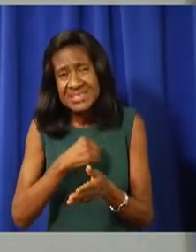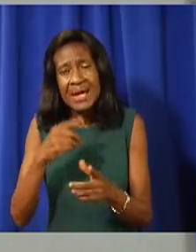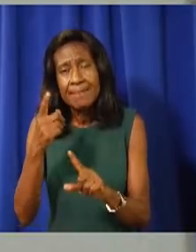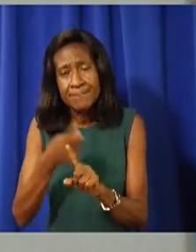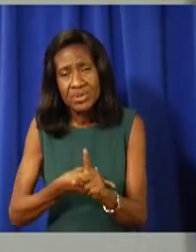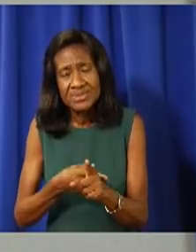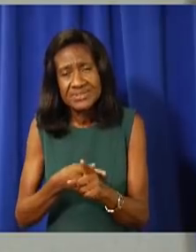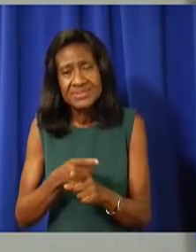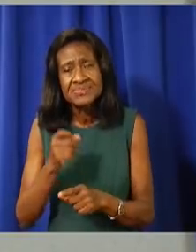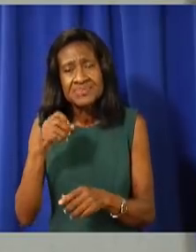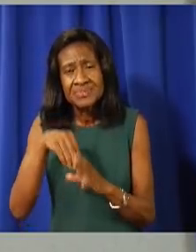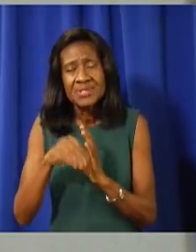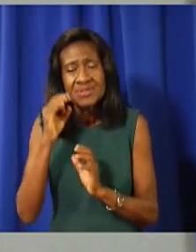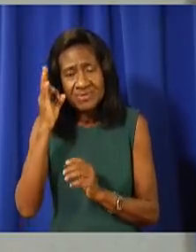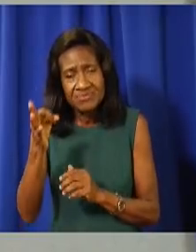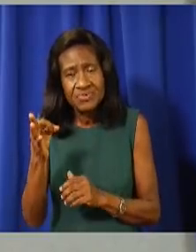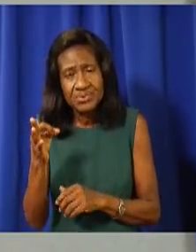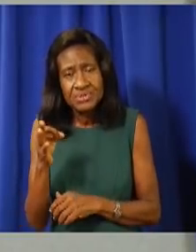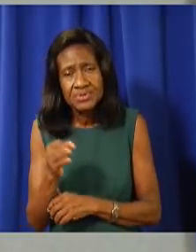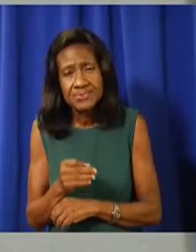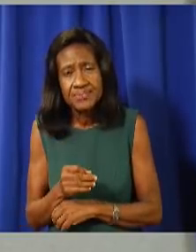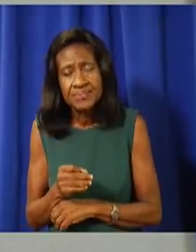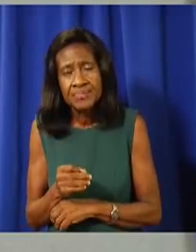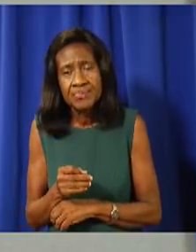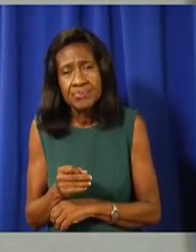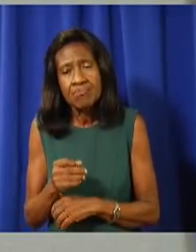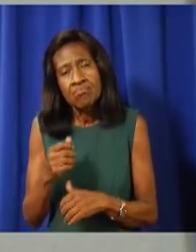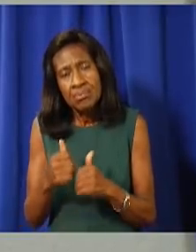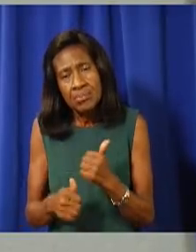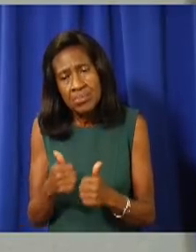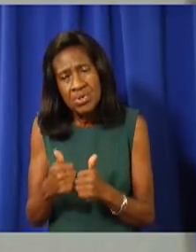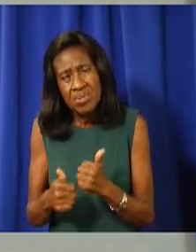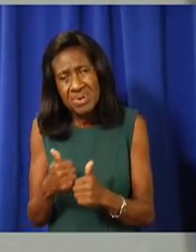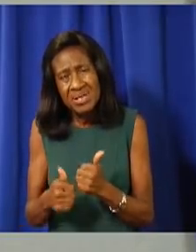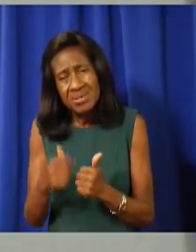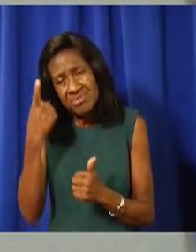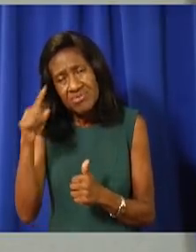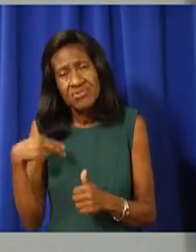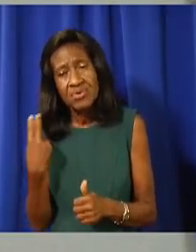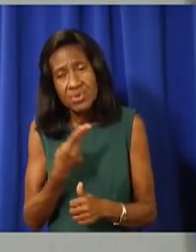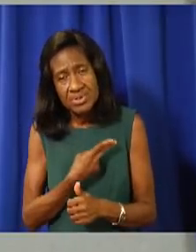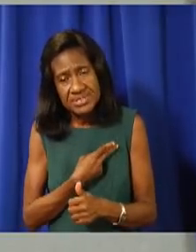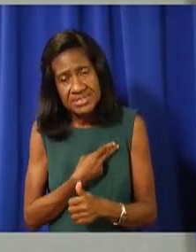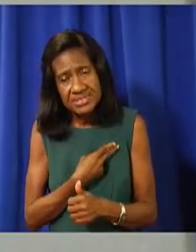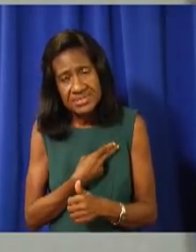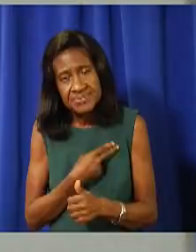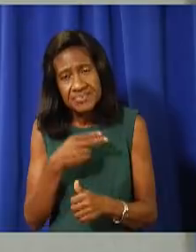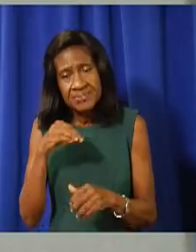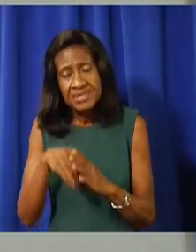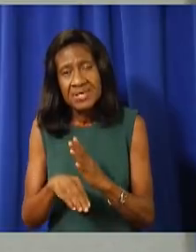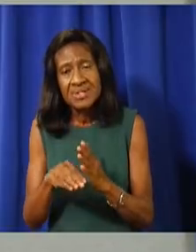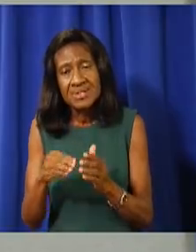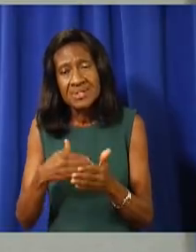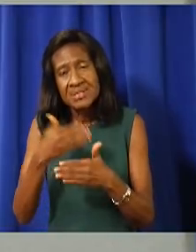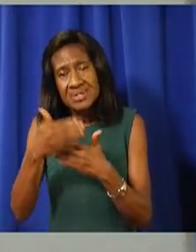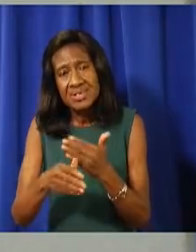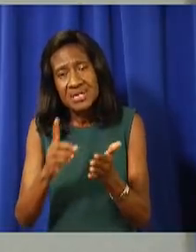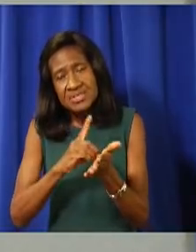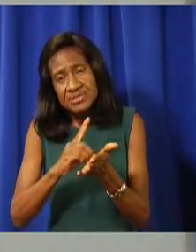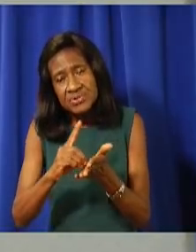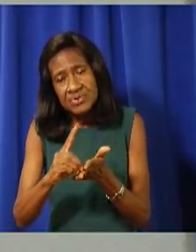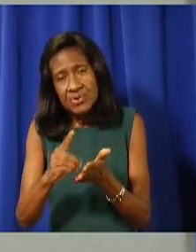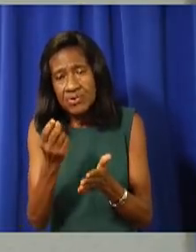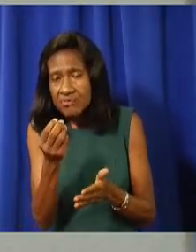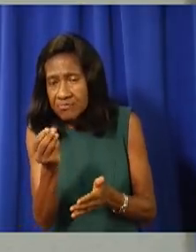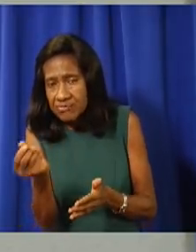bite-sized pieces. You know, our challenge over the next few weeks is to try to balance